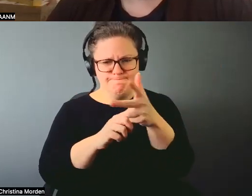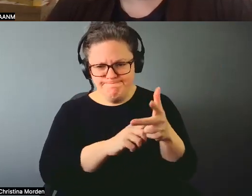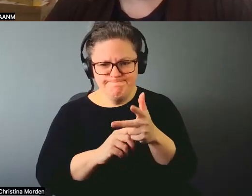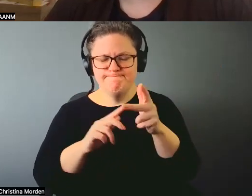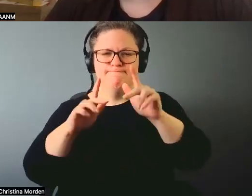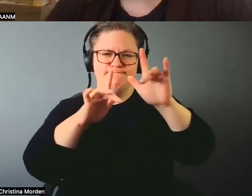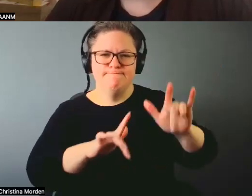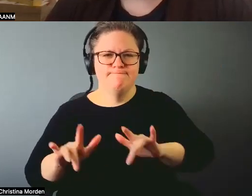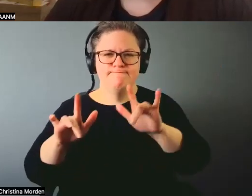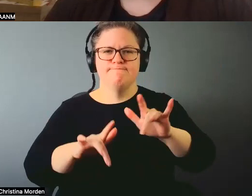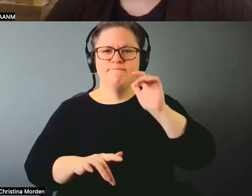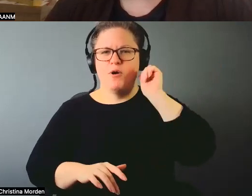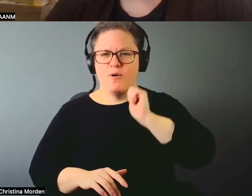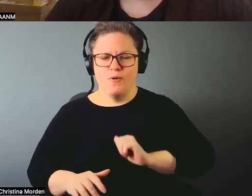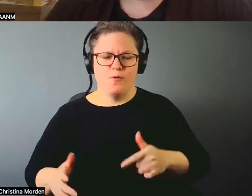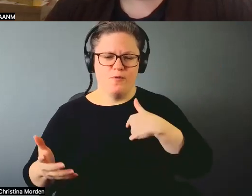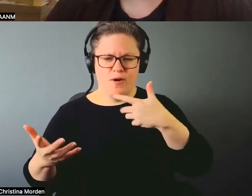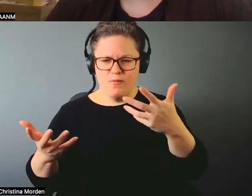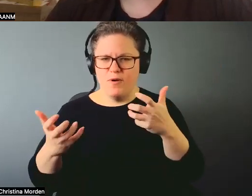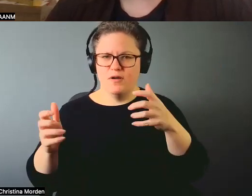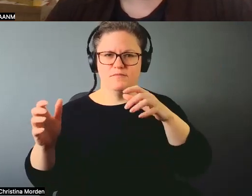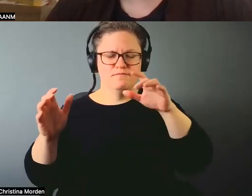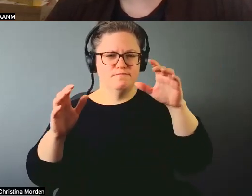some of the photography, and then the journal.